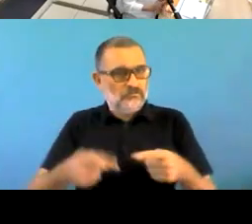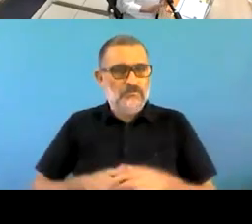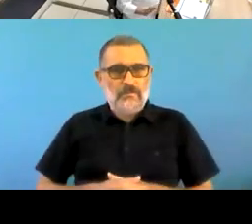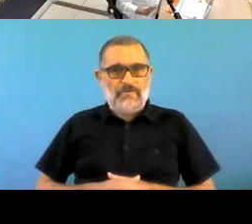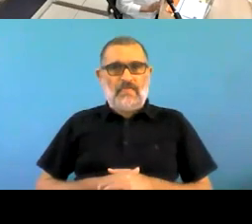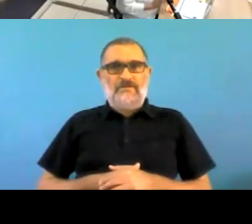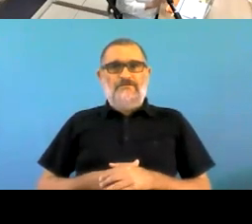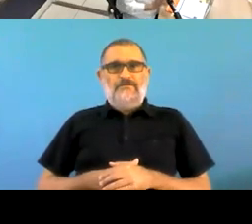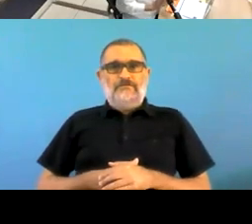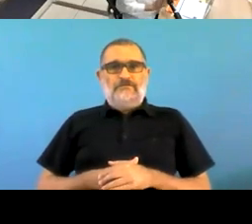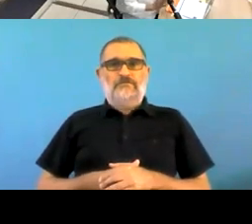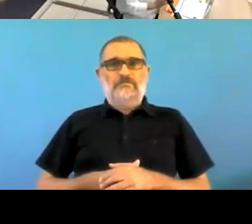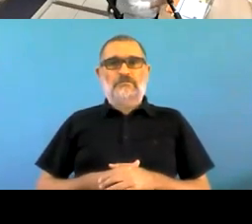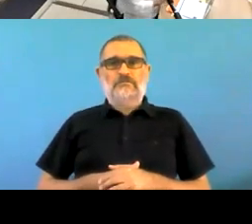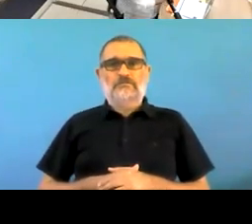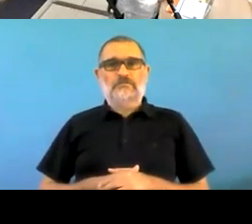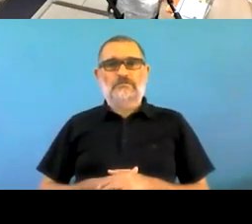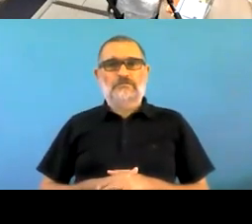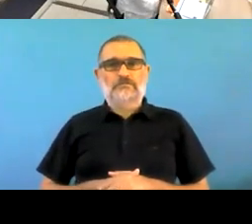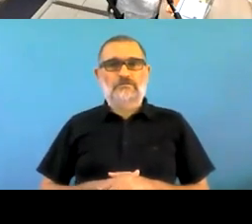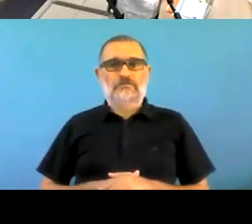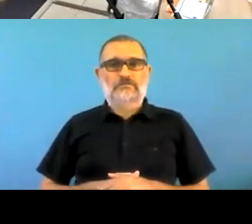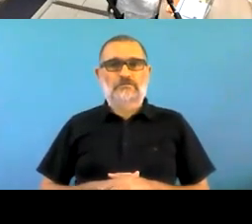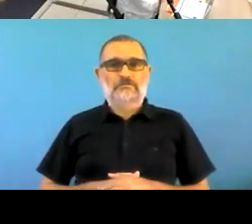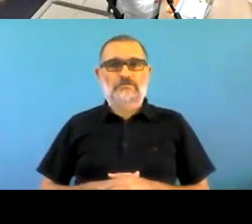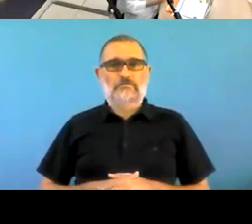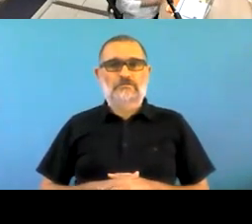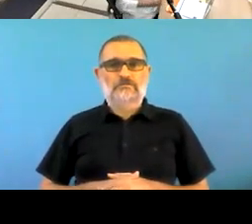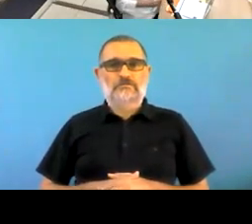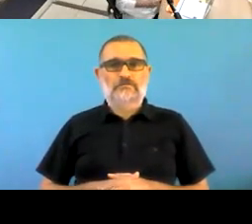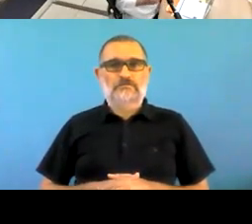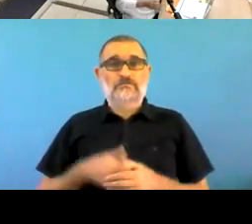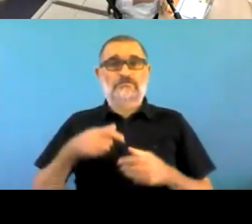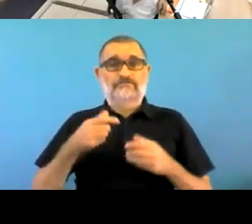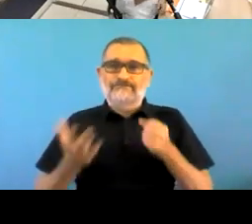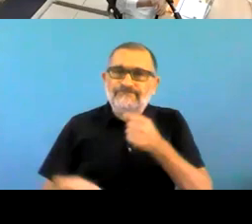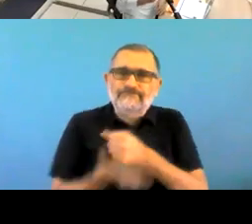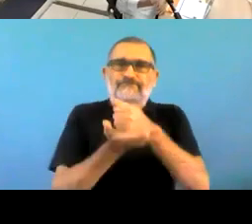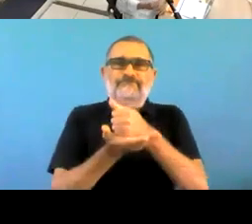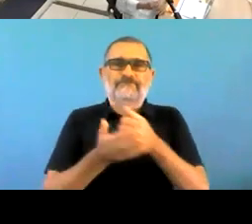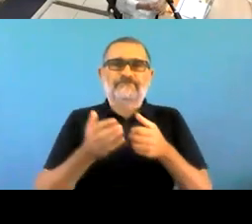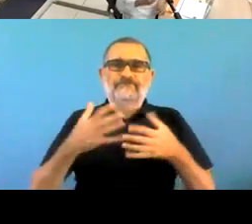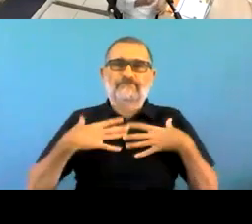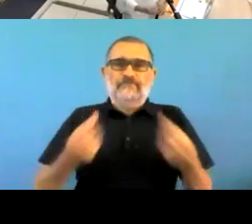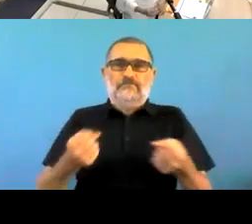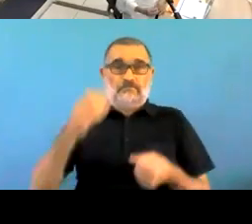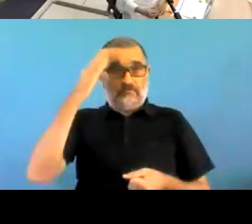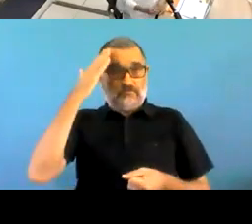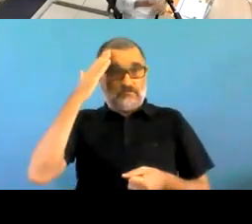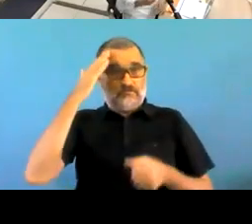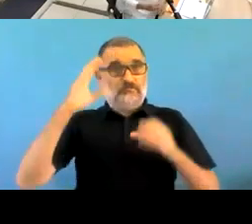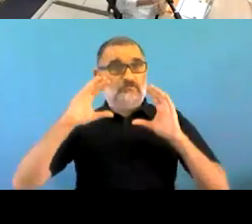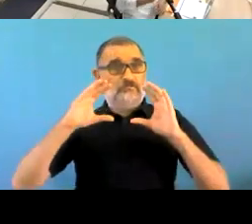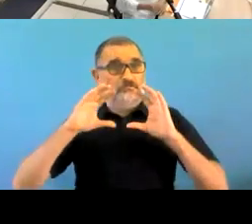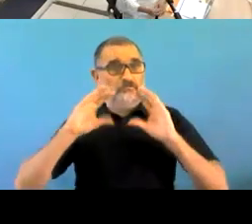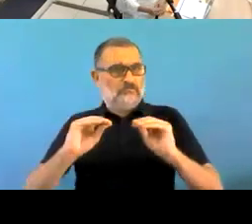what we don't want to have happen is for us to uh make this huge effort to provide for people's mental health care and then